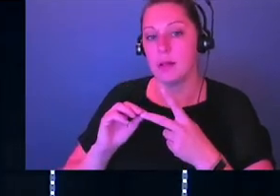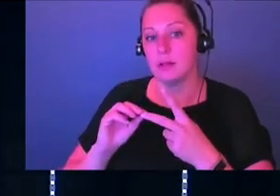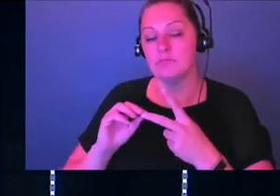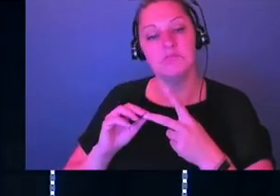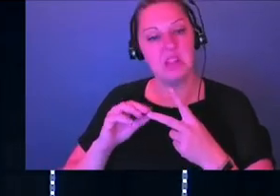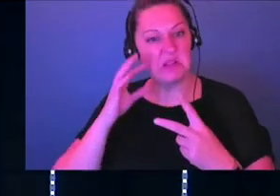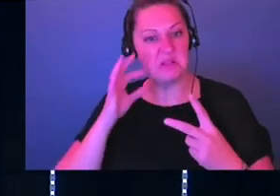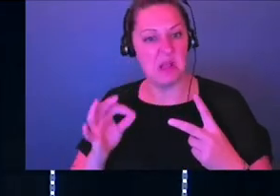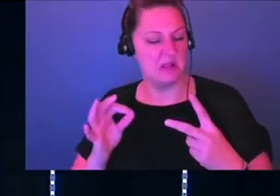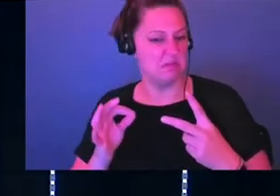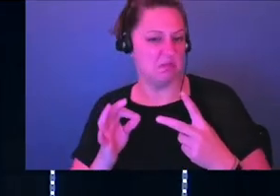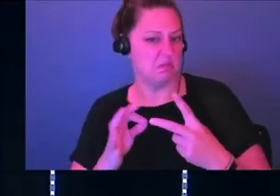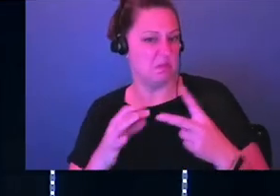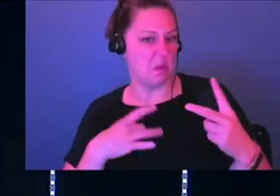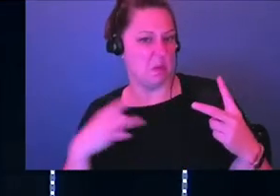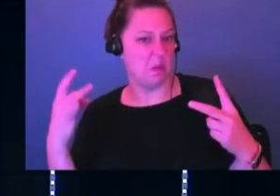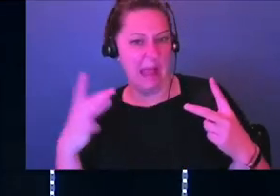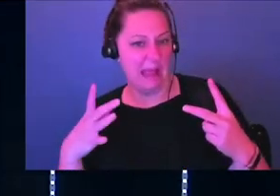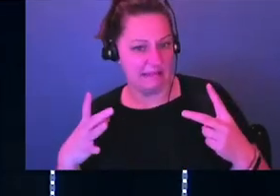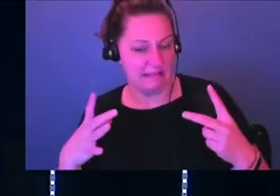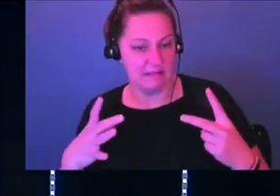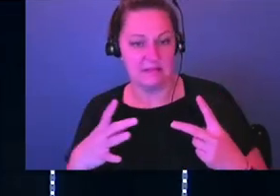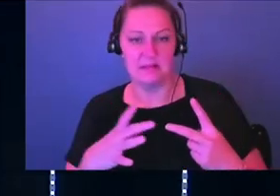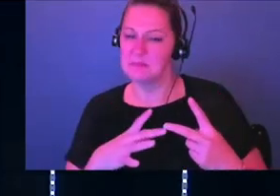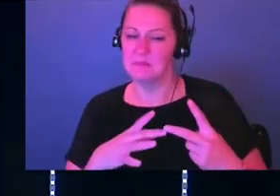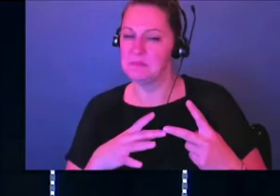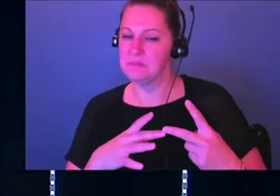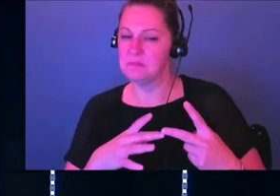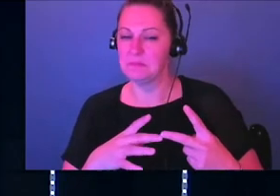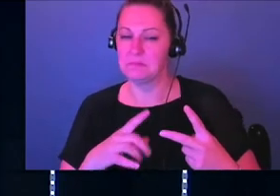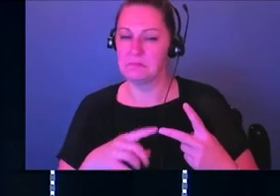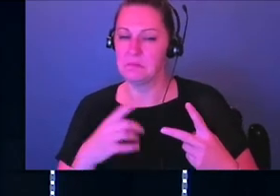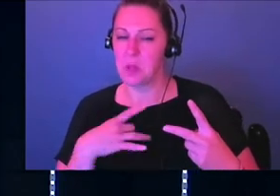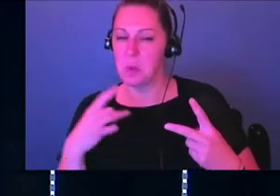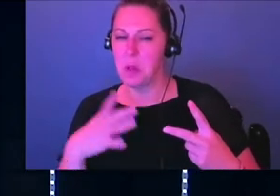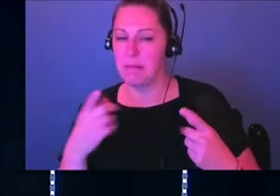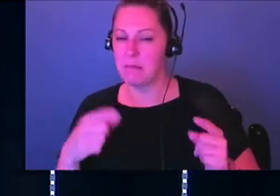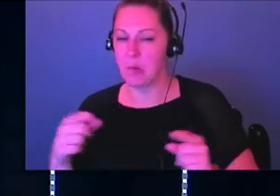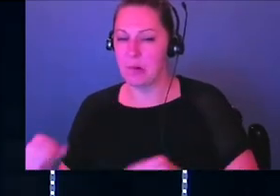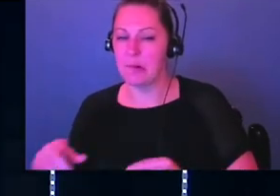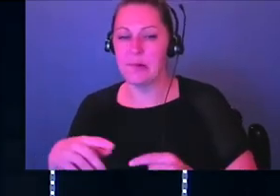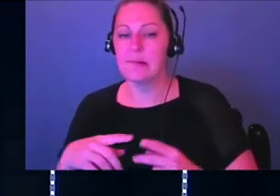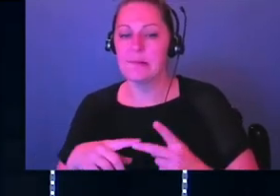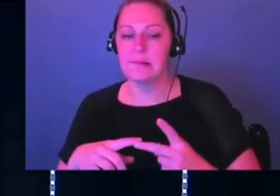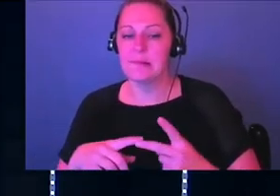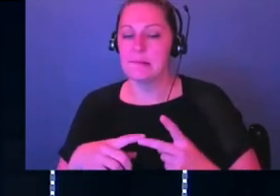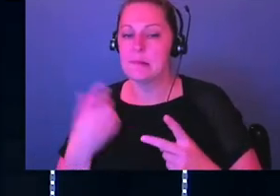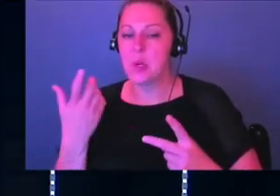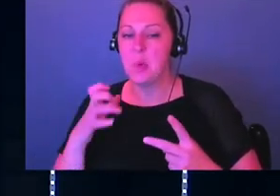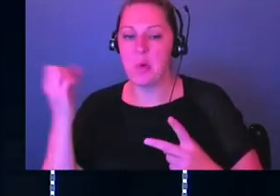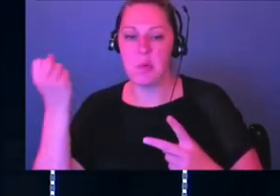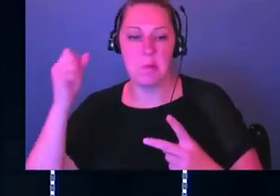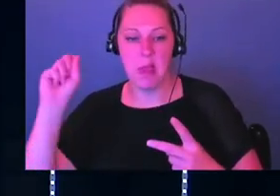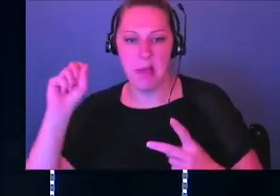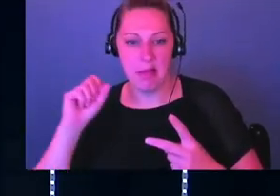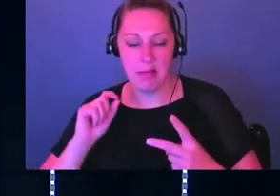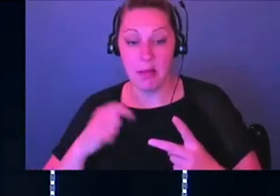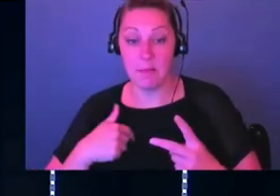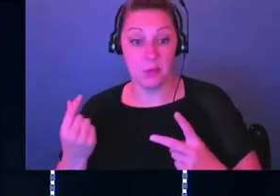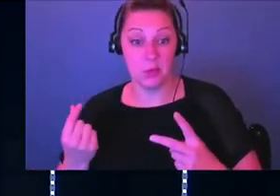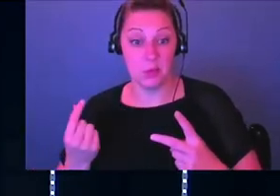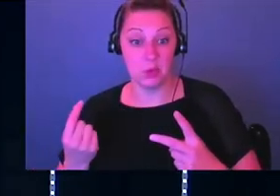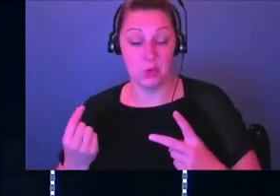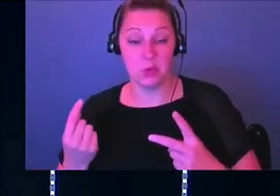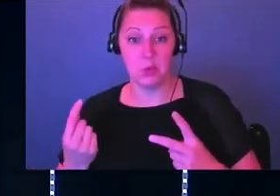decides that he doesn't like this, okay? He's like, I'm not a fan of this, okay? I don't want people rebelling. And so here's what I'm going to do.